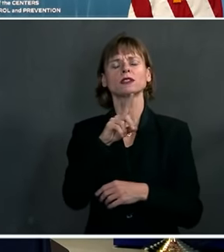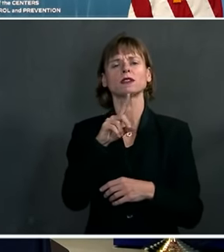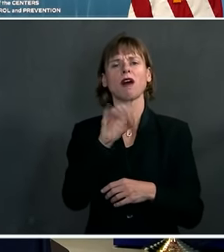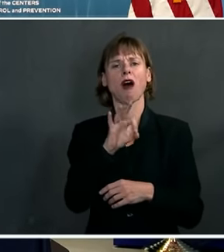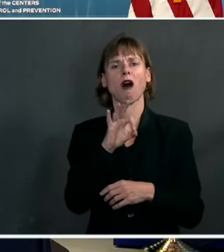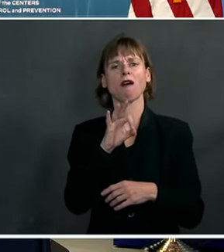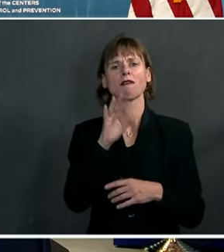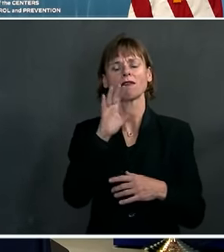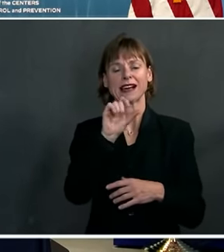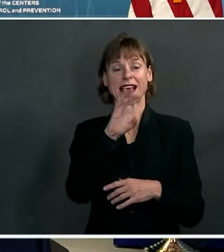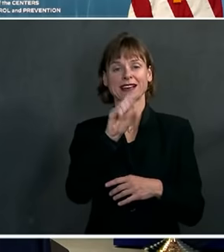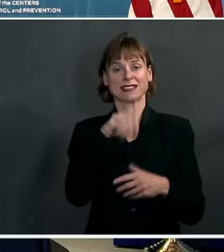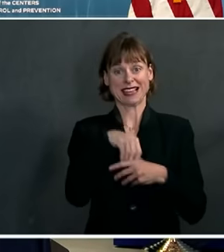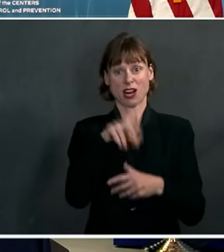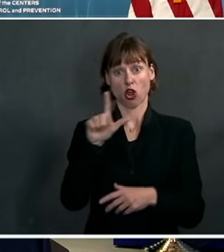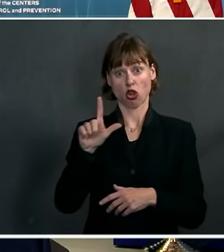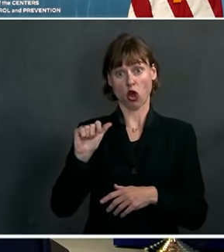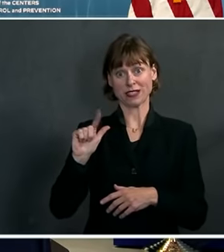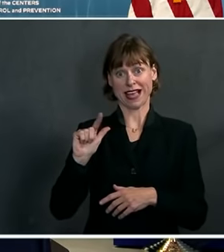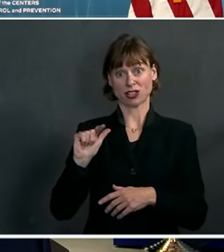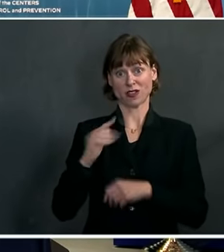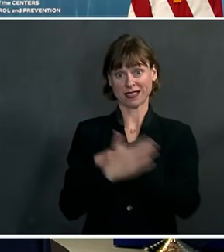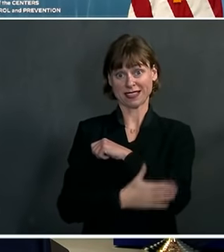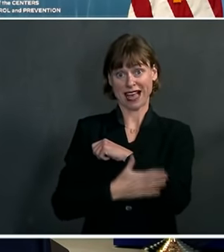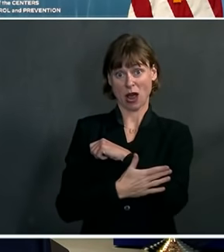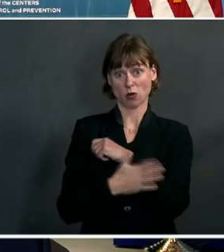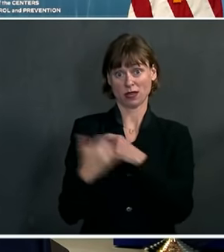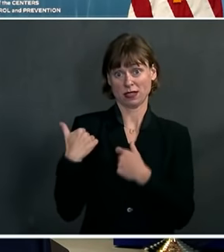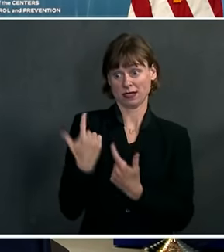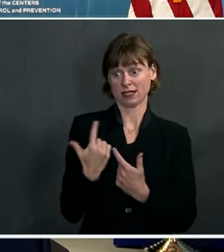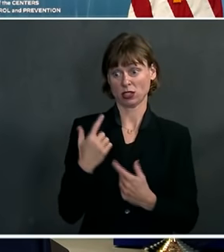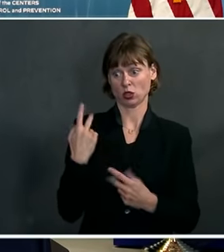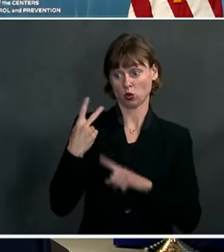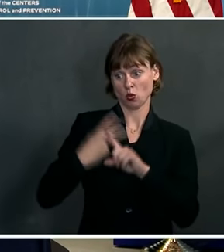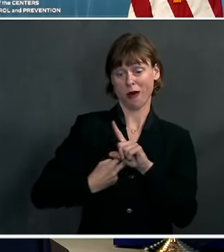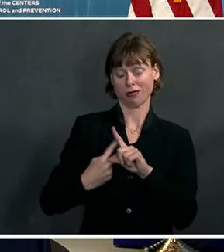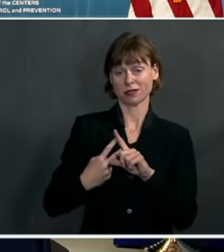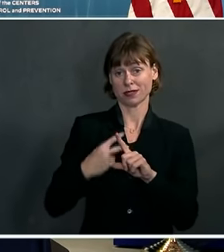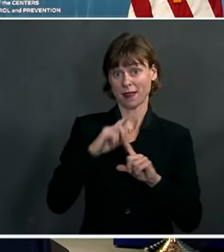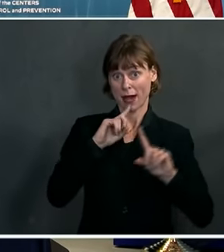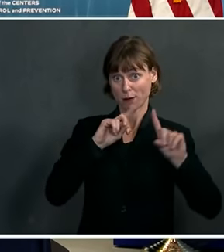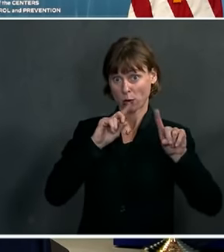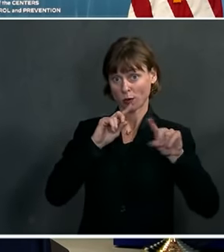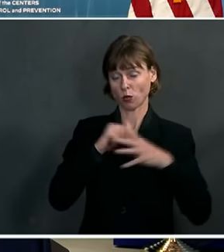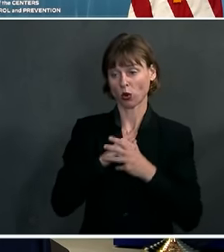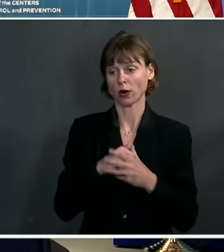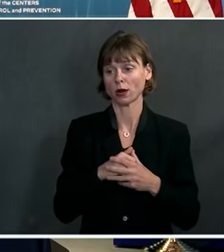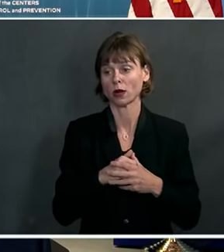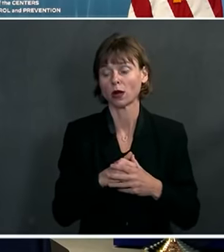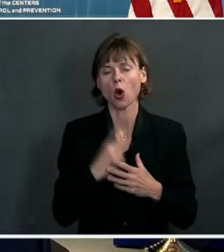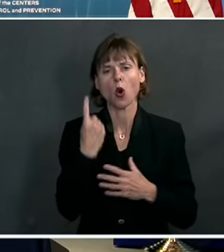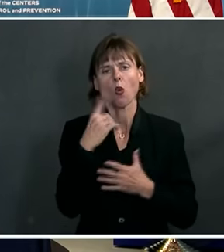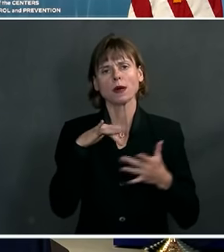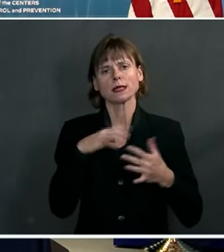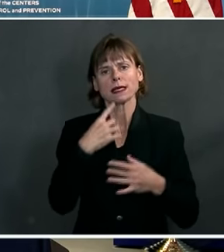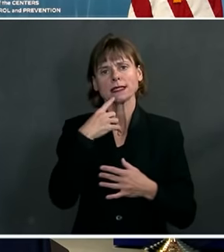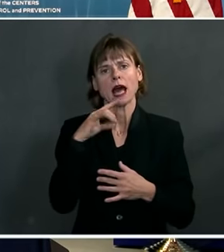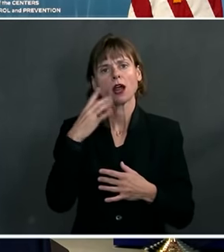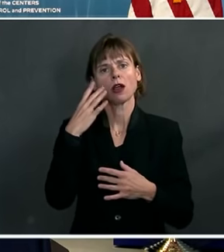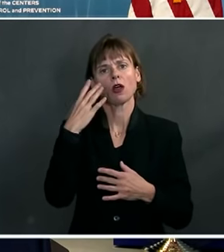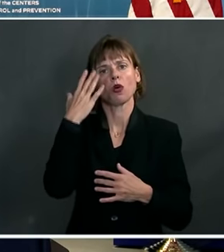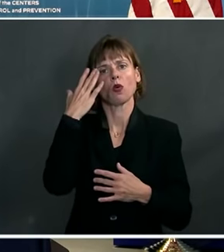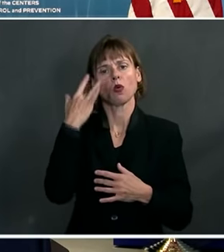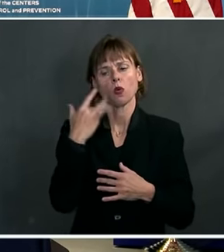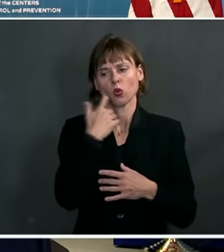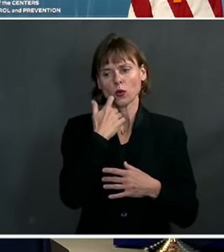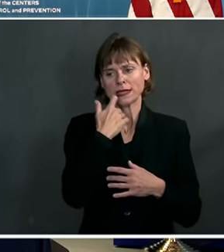County. It's, it's been reported, came out in the last two months, have been reported in last two months. Um, one fact, one study said that the factor was this